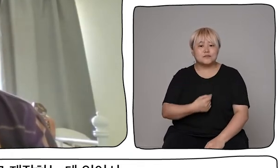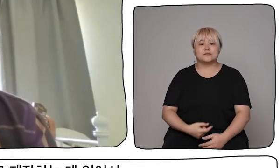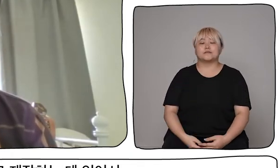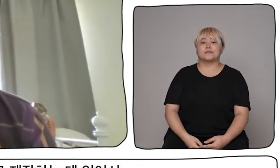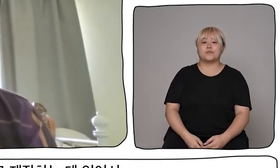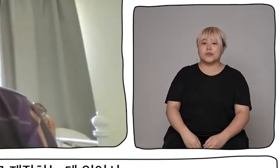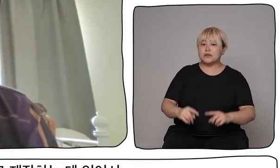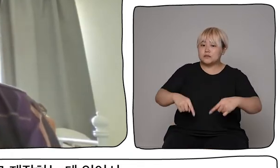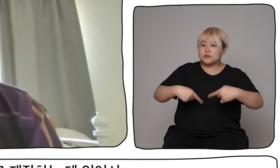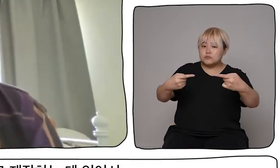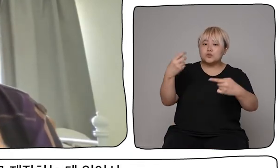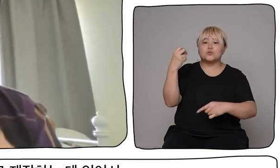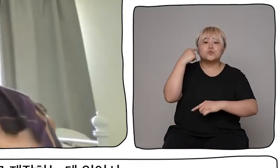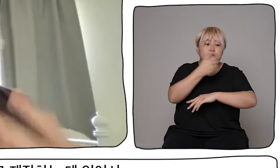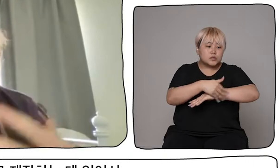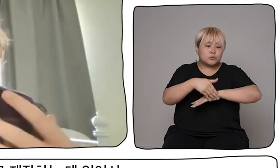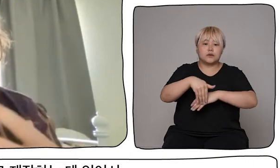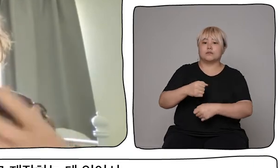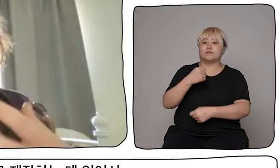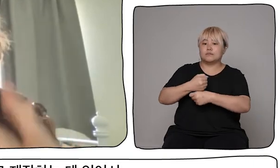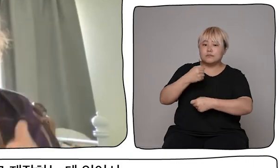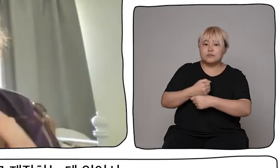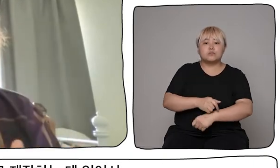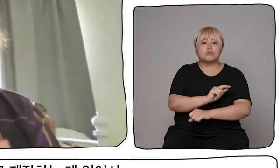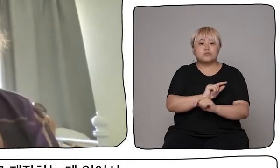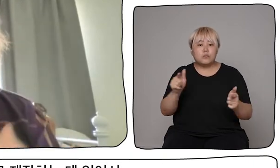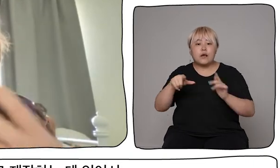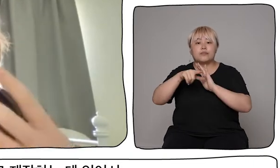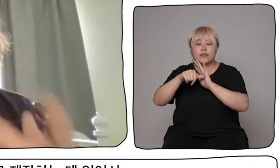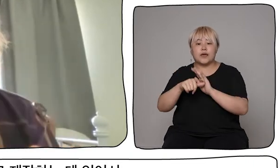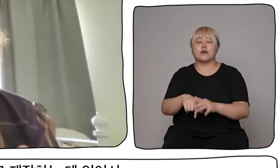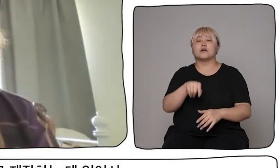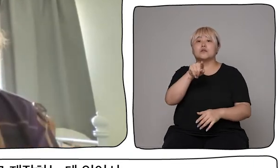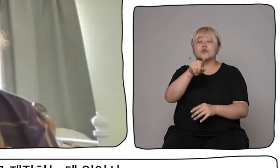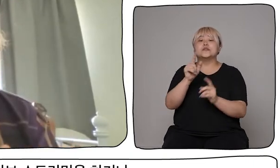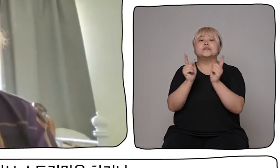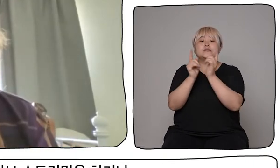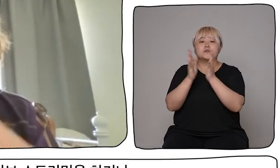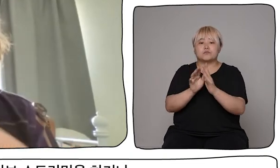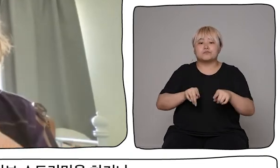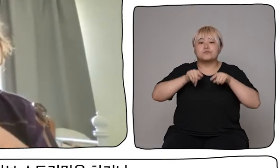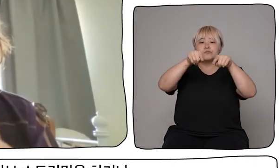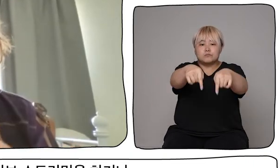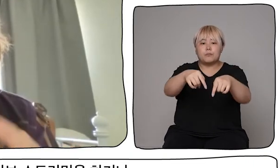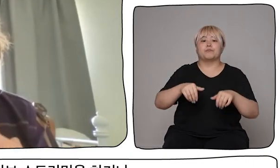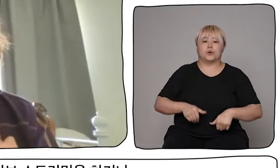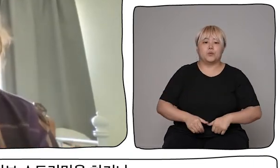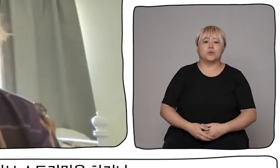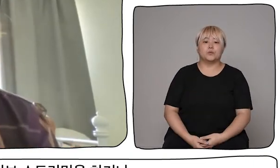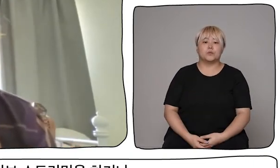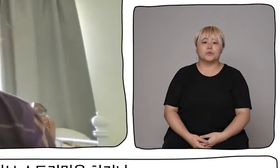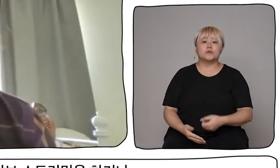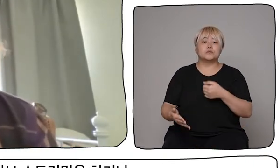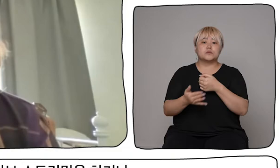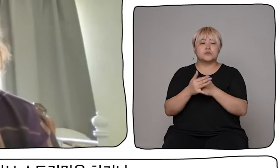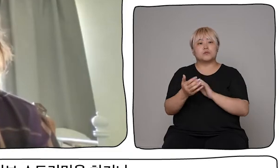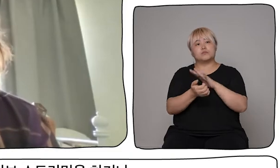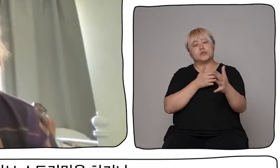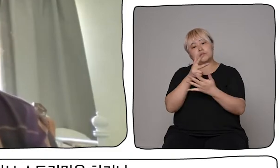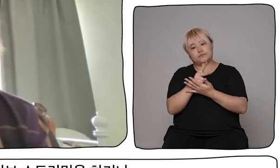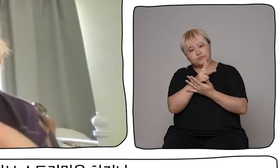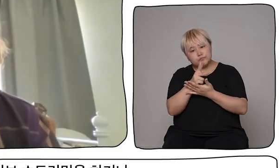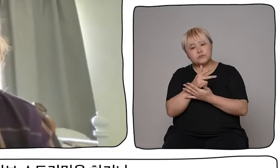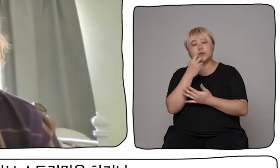to make, to organize, to be able to be there on time and in the right mindset. So I think providing work on demand, particularly if you're going to be